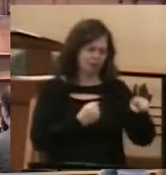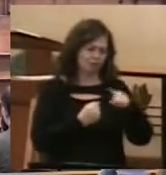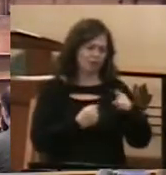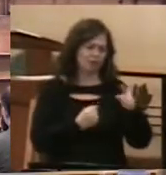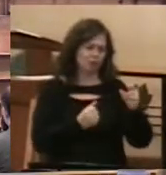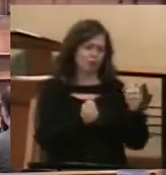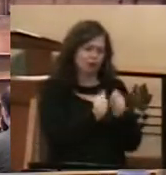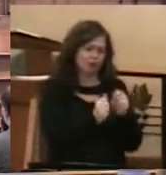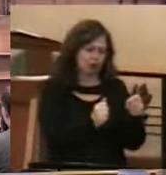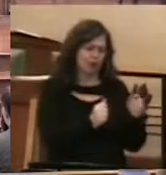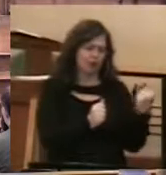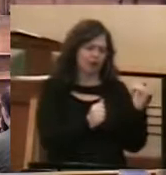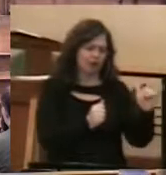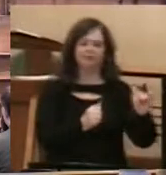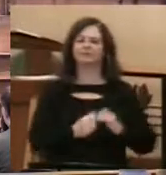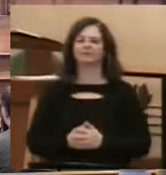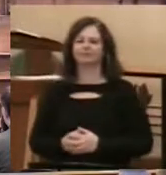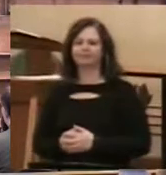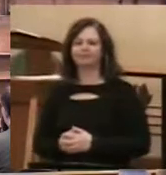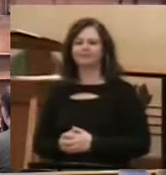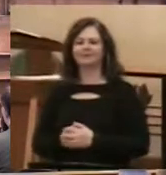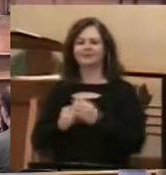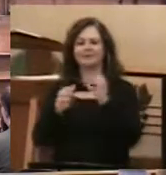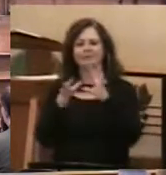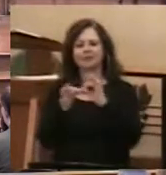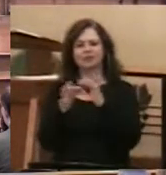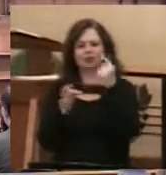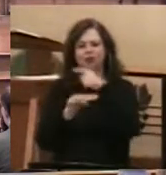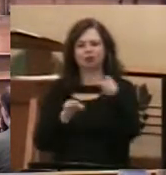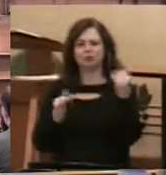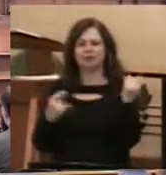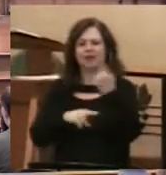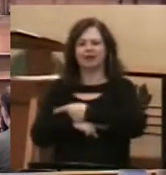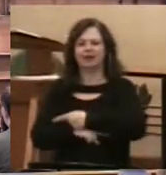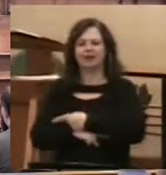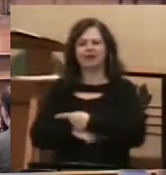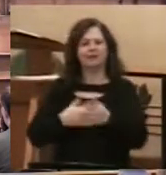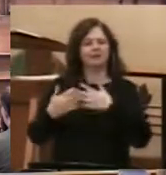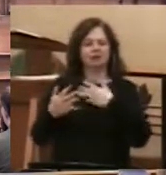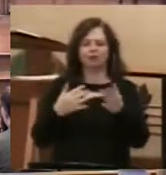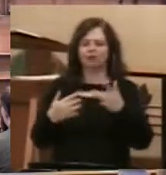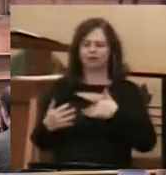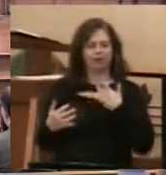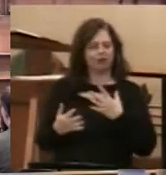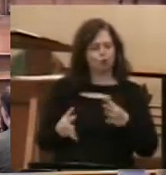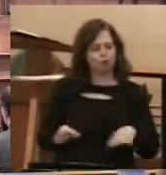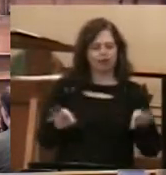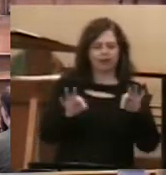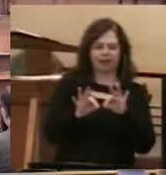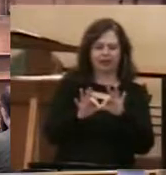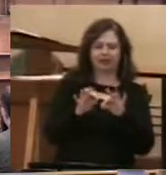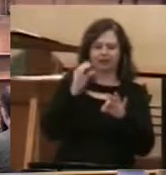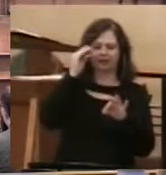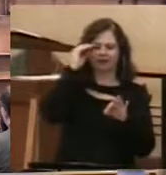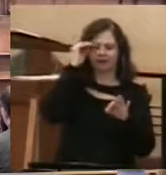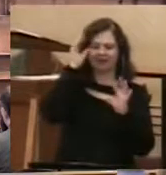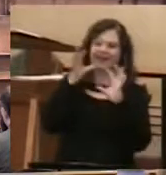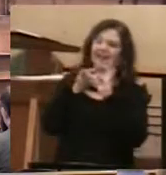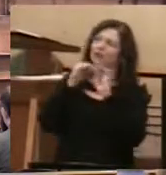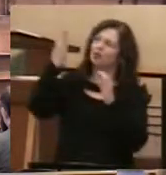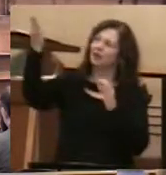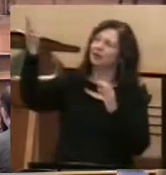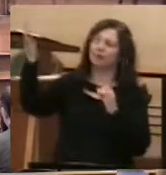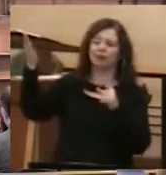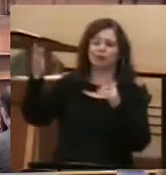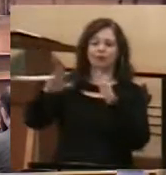This word for you today, whether you feel worthy as a disciple of Jesus or not, whether you feel like the